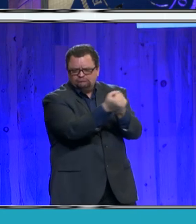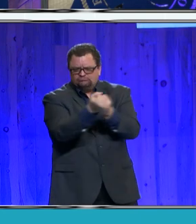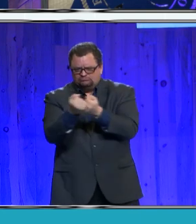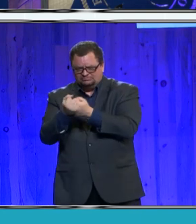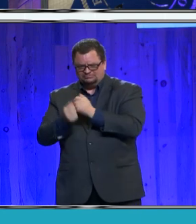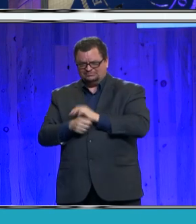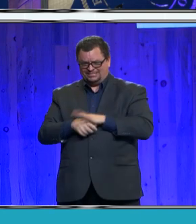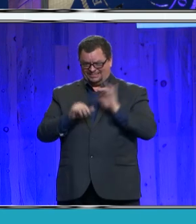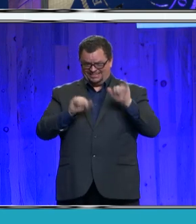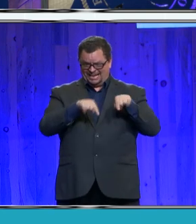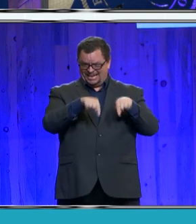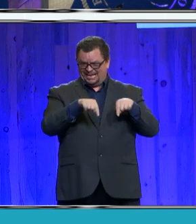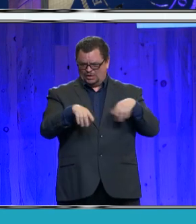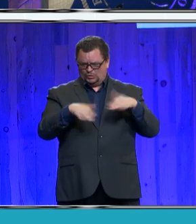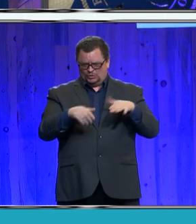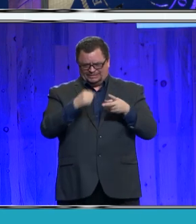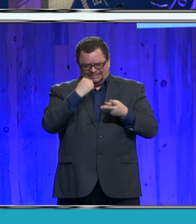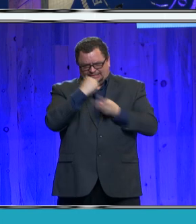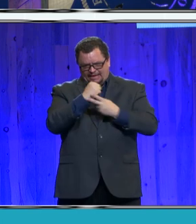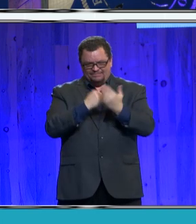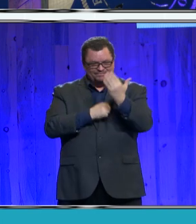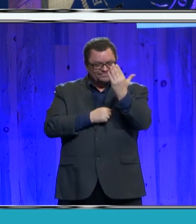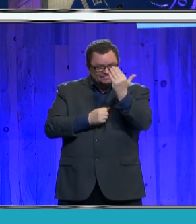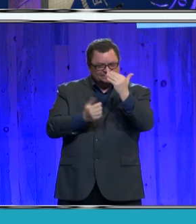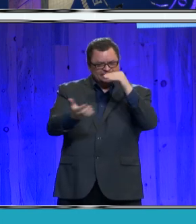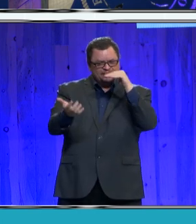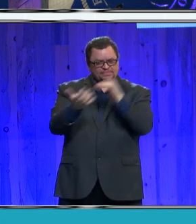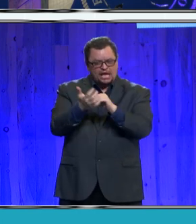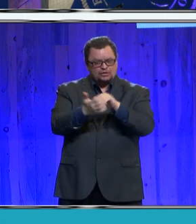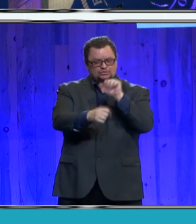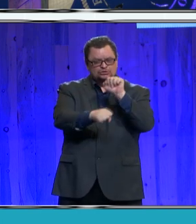and more than a billion dollars in economic output.